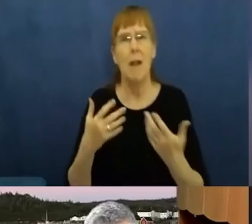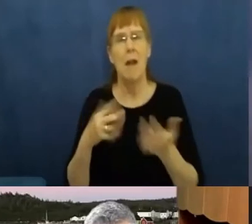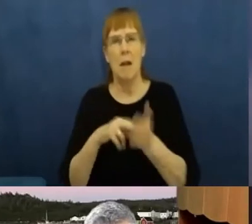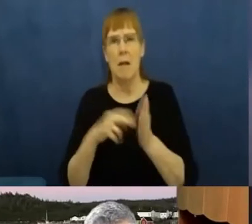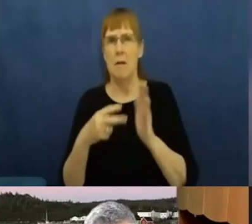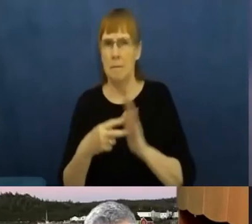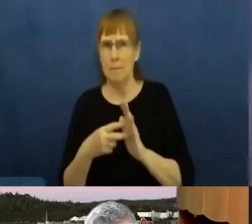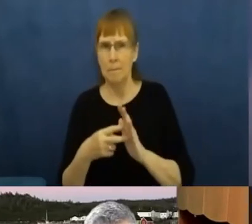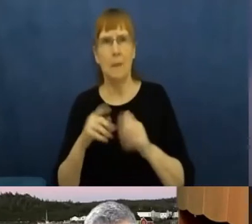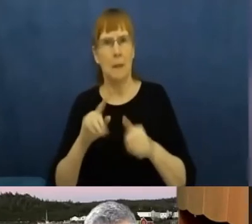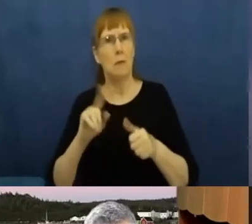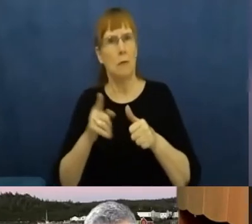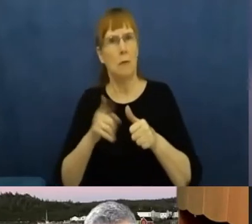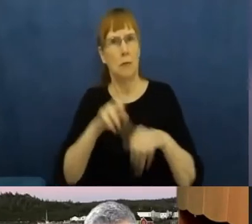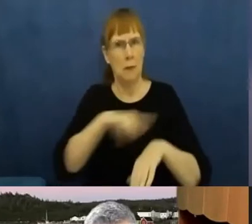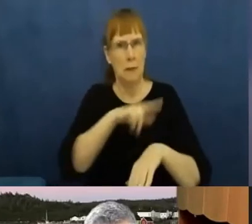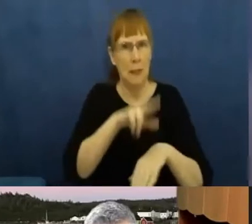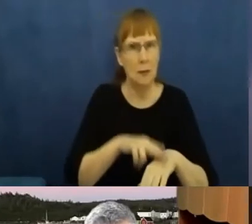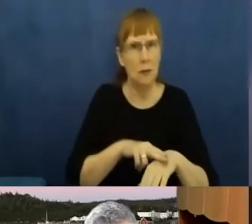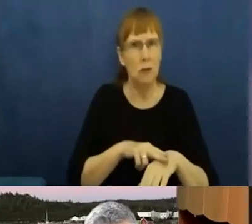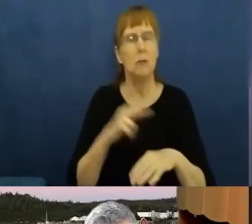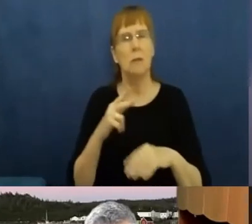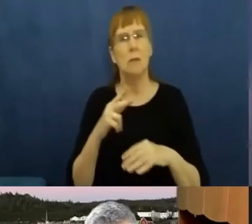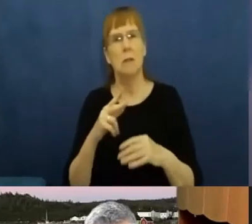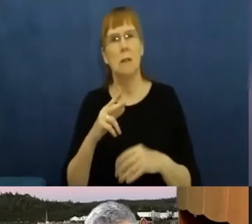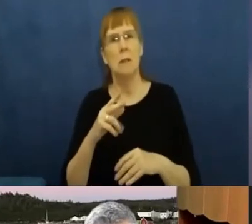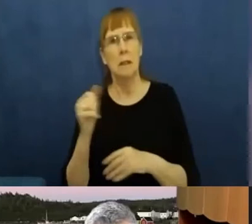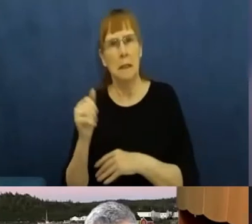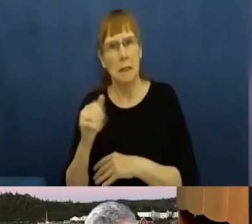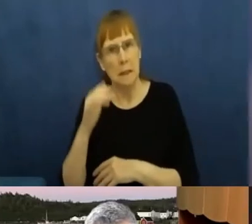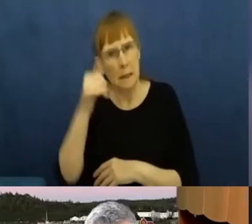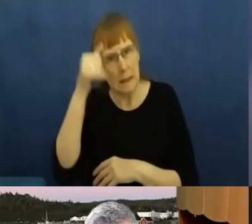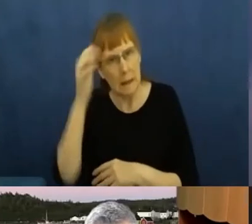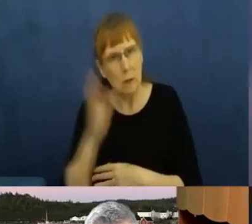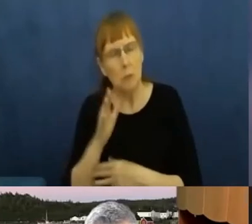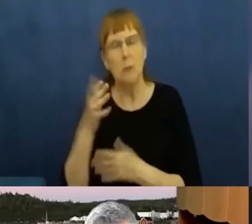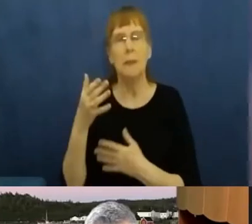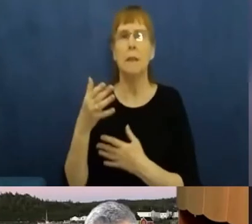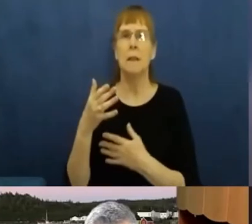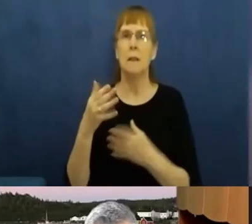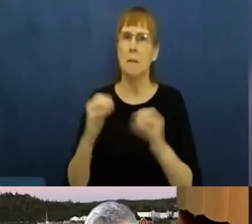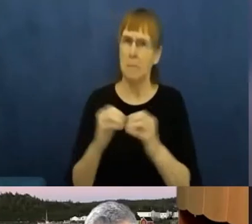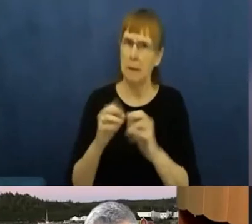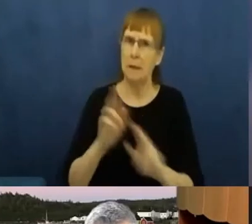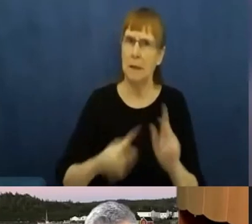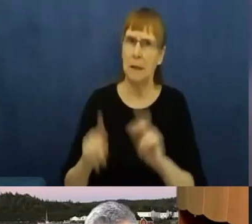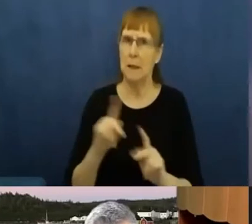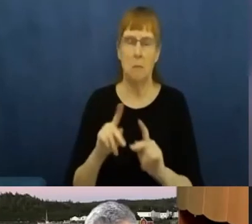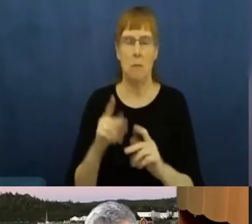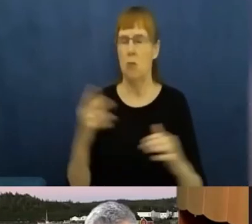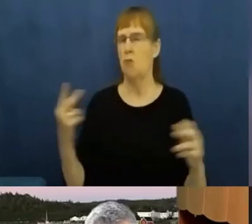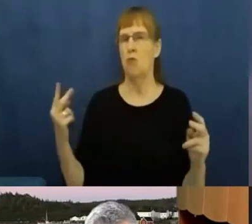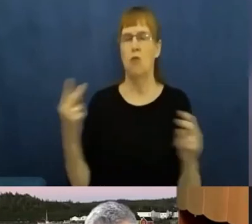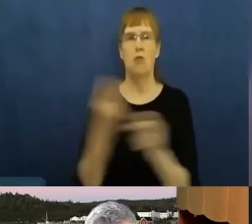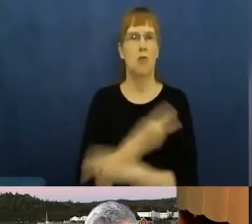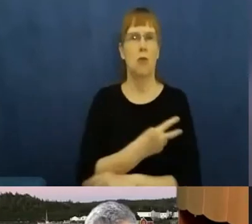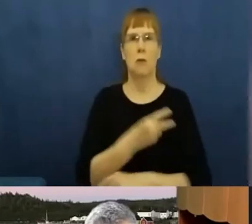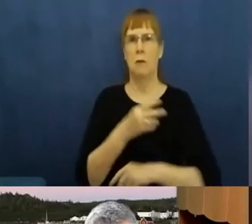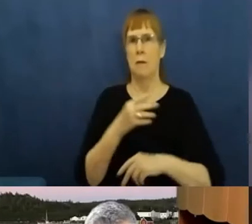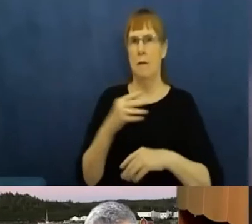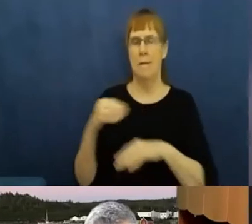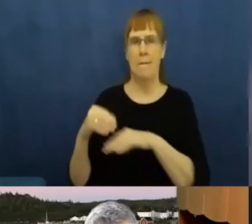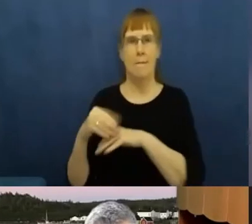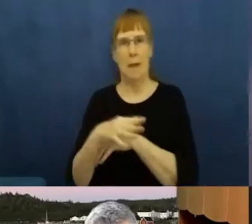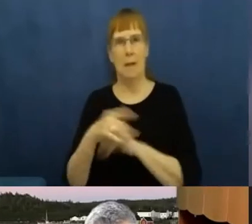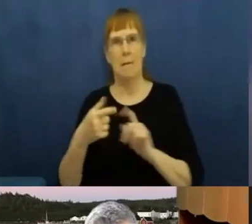are, in fact, much more vulnerable to this crisis, this pandemic. And calls into question